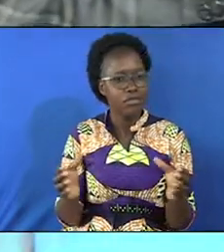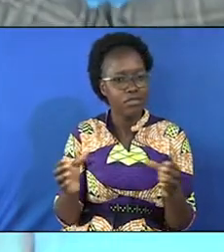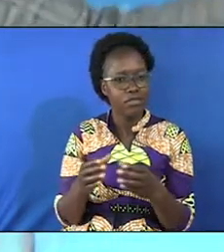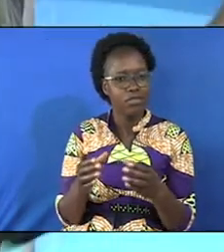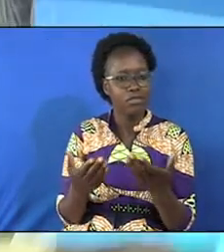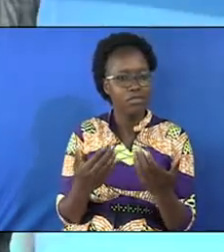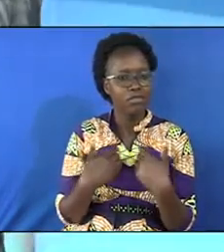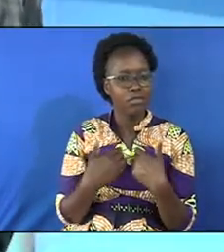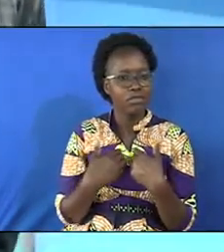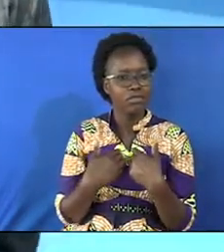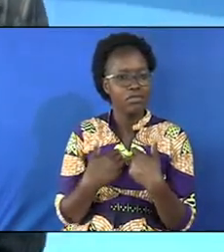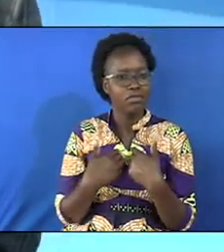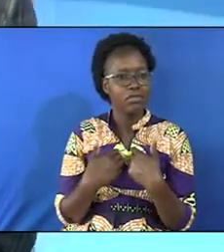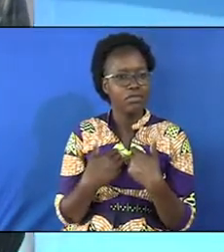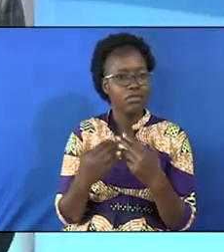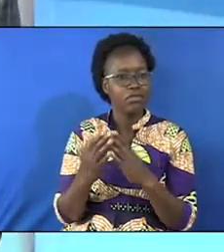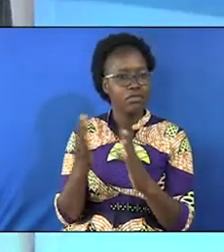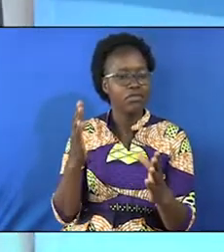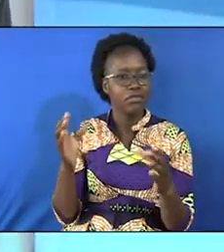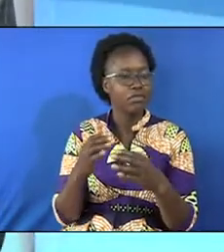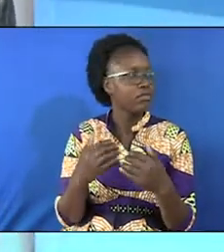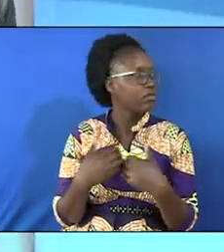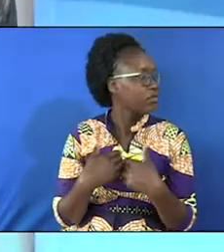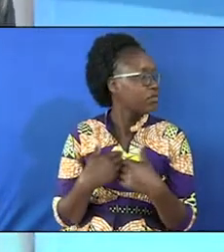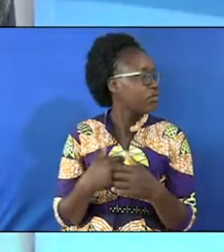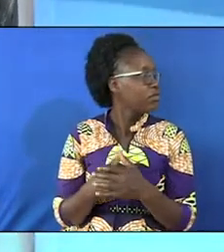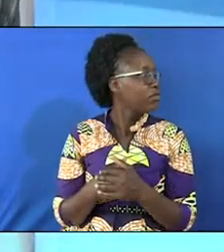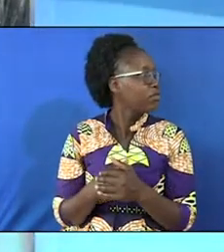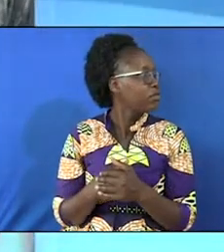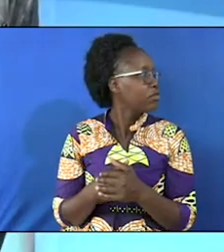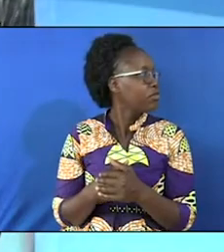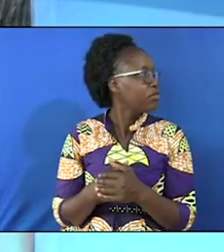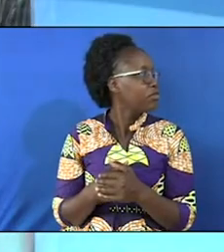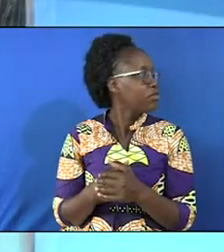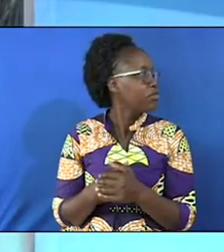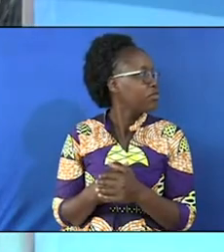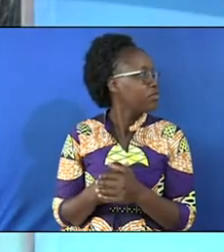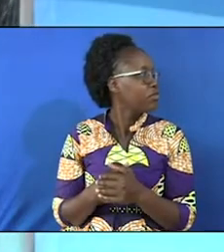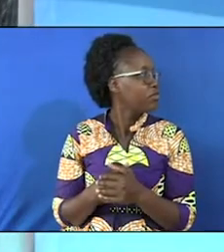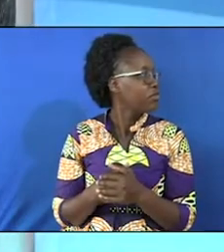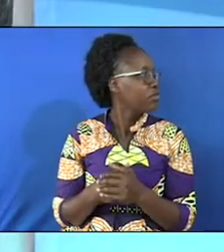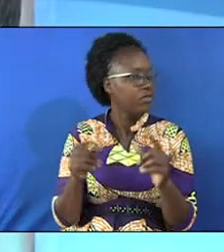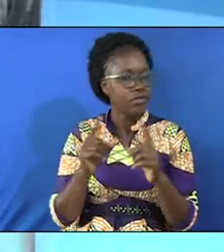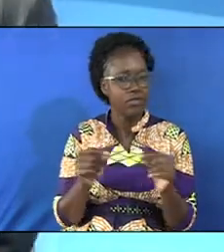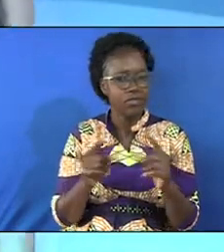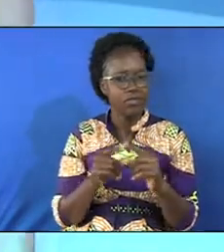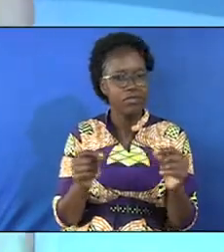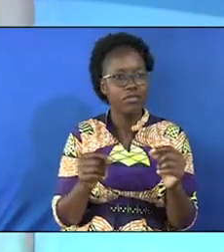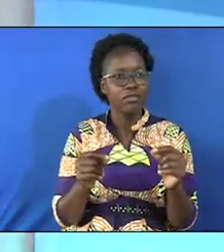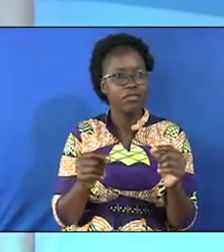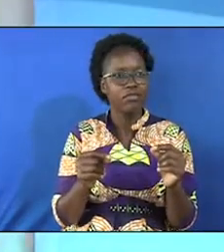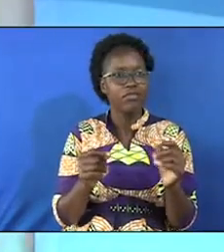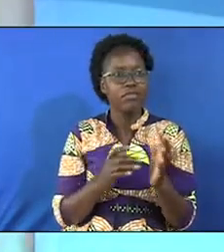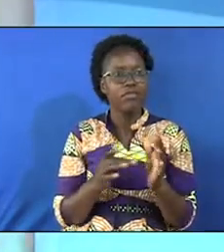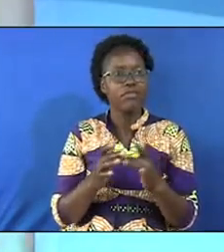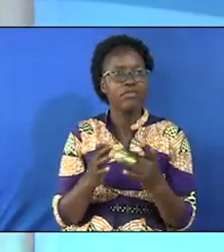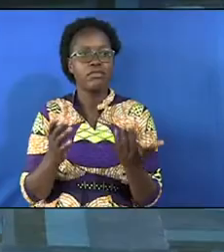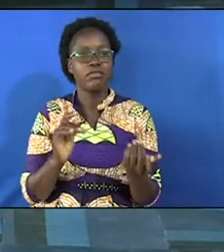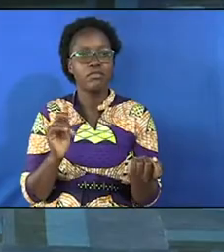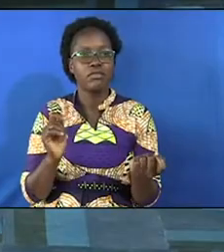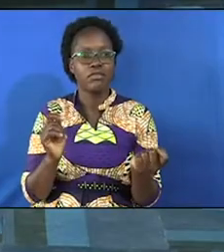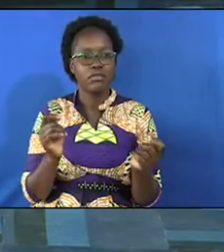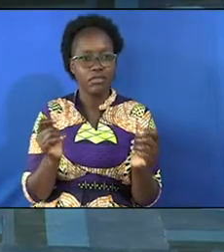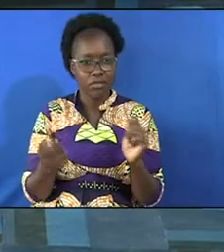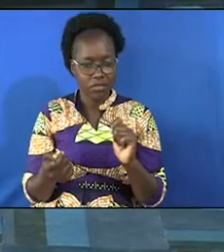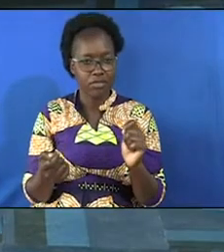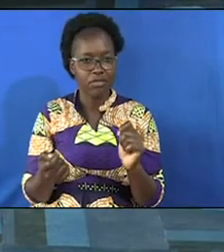he's looking good is it that is because God the message of God the Bible has a way of making